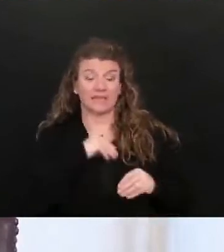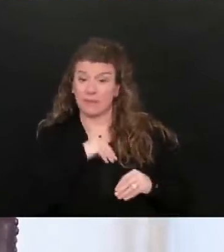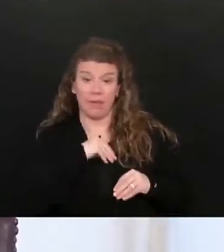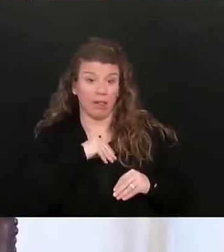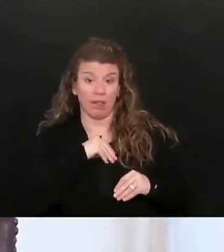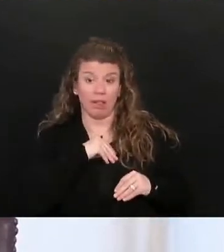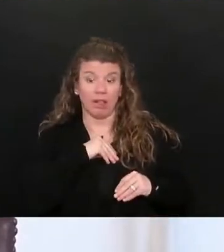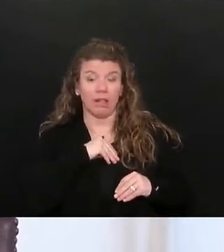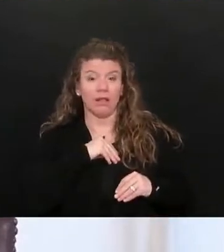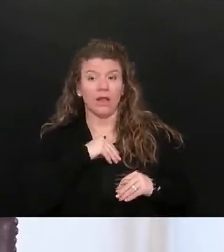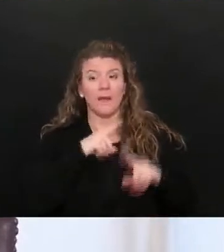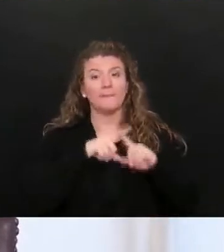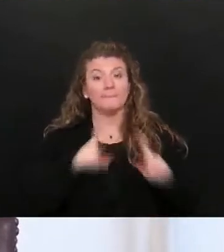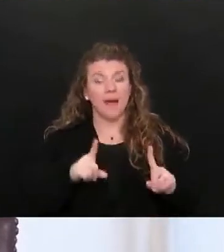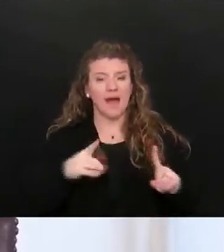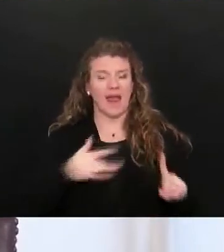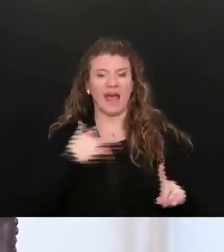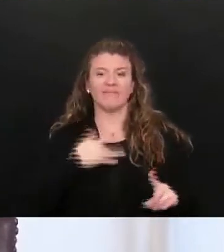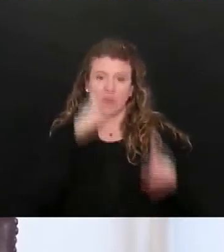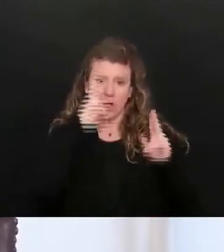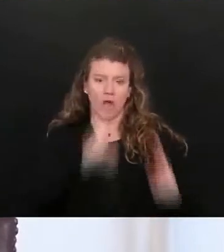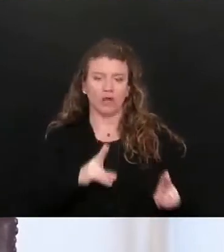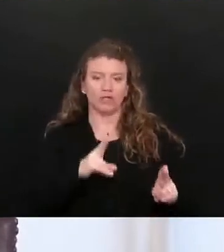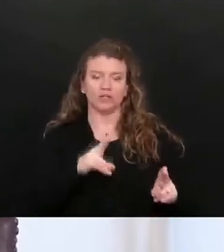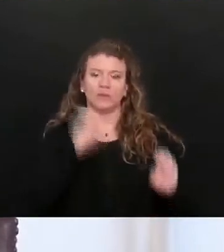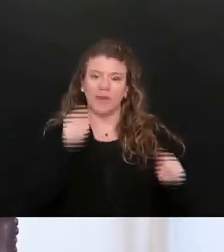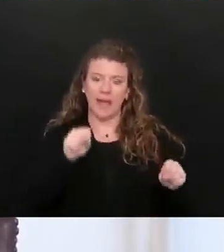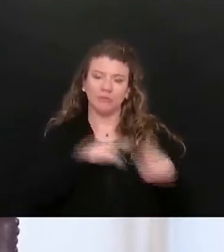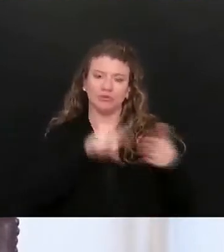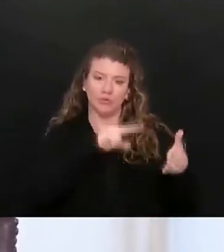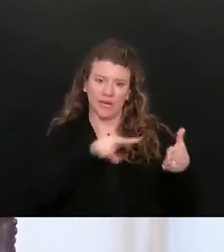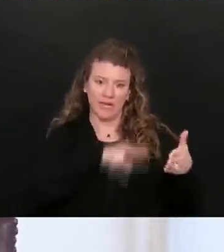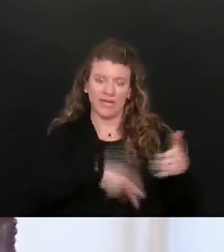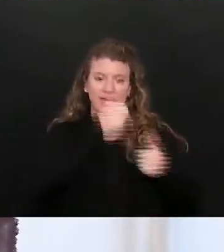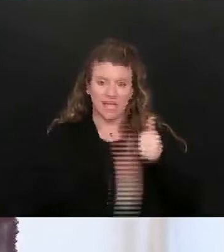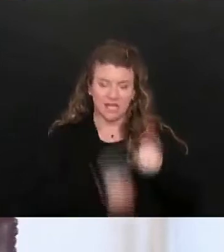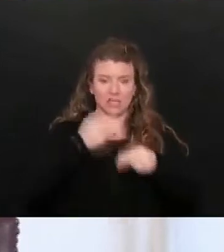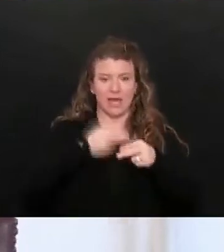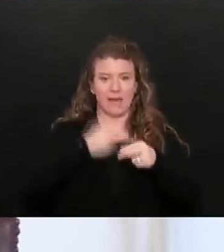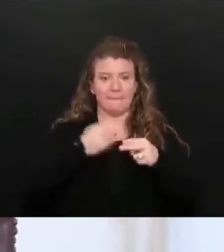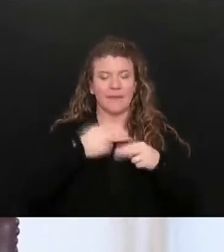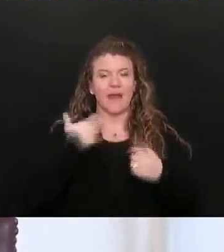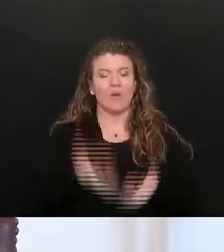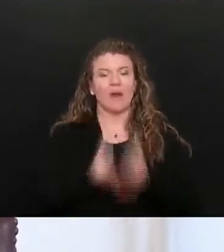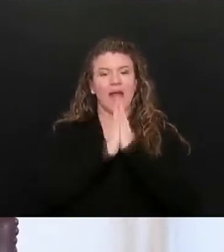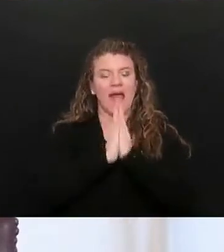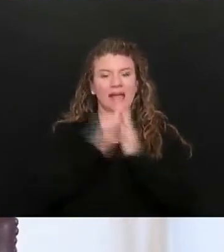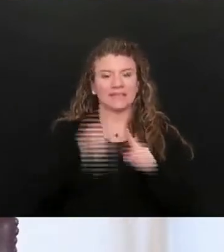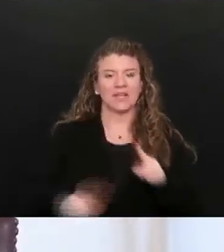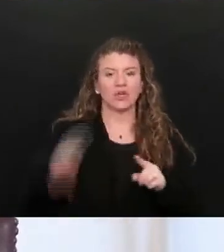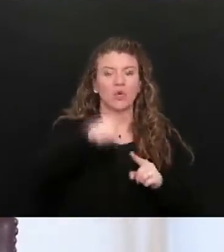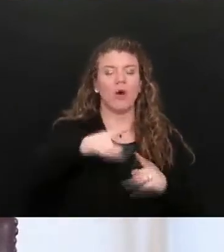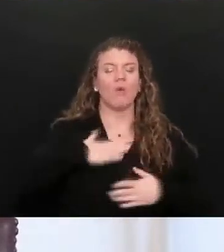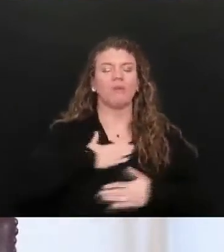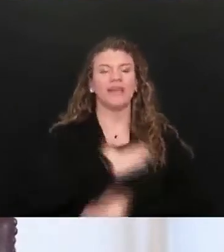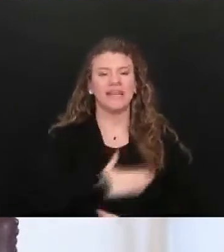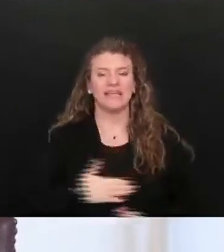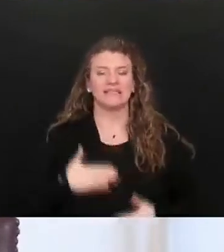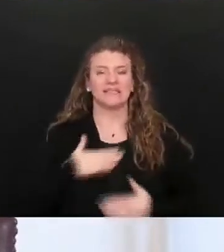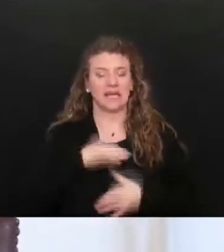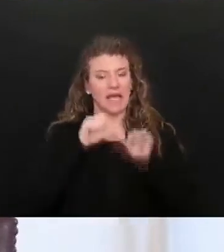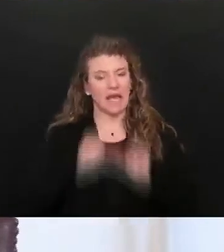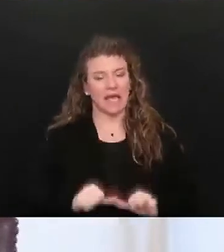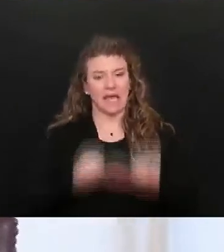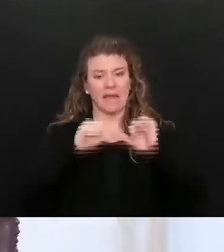But it was an honor reading those people, and I ask that you'll please, please, please keep